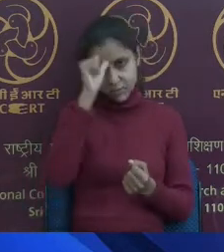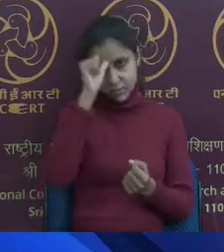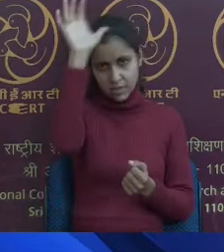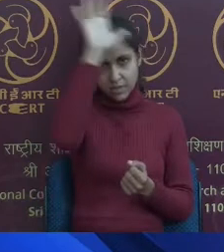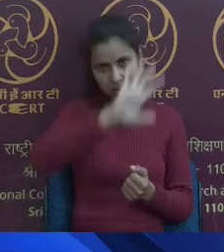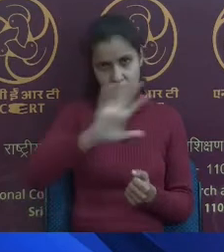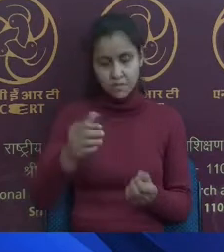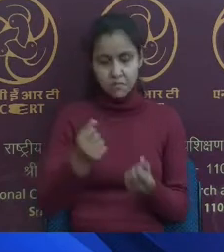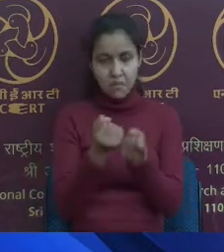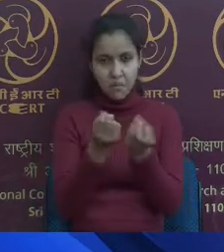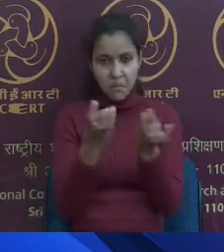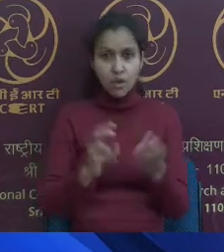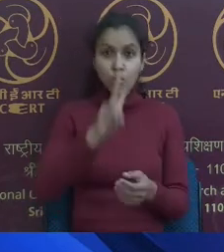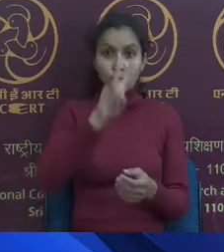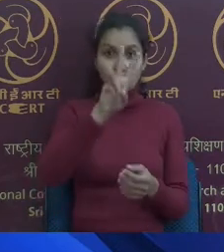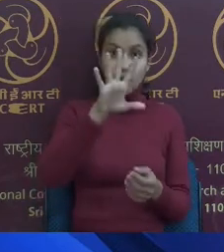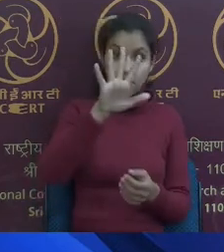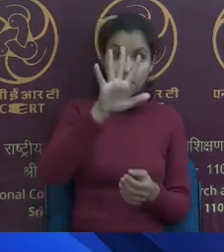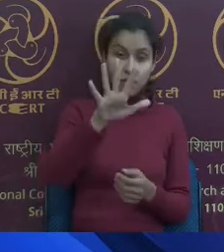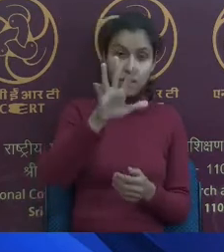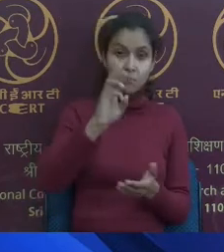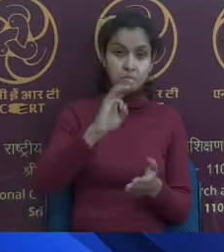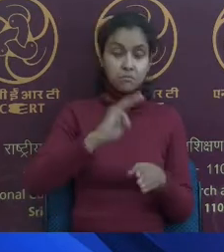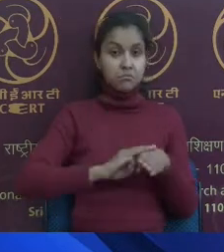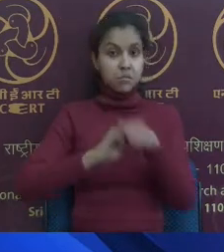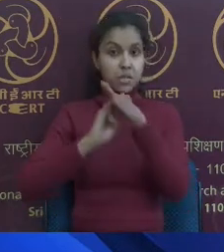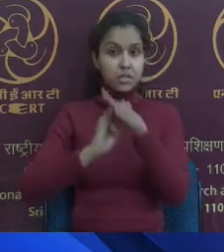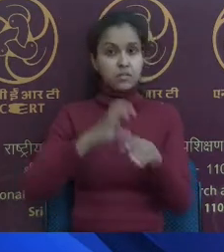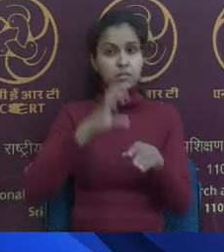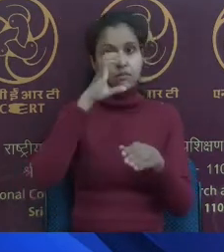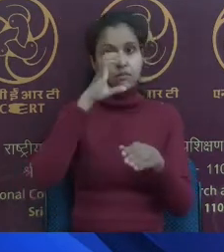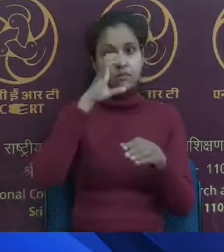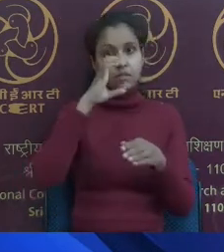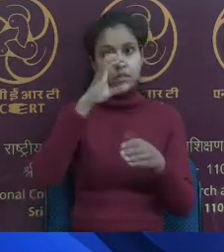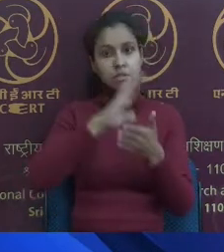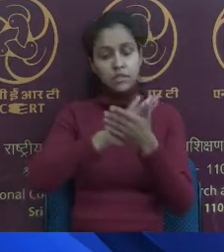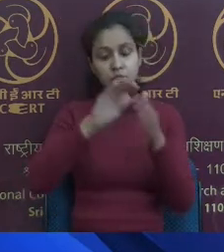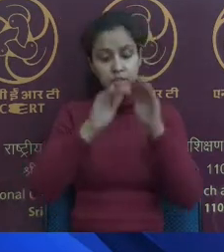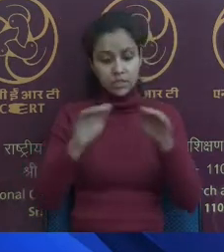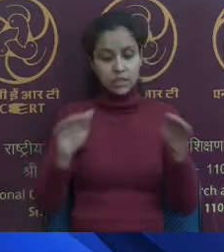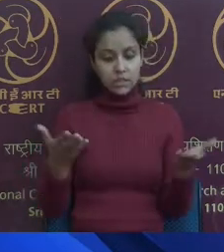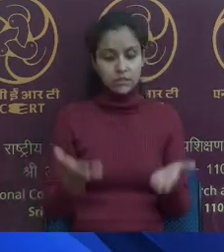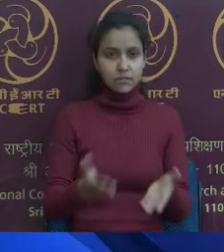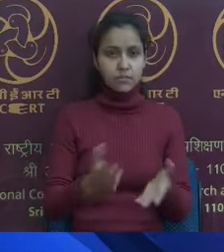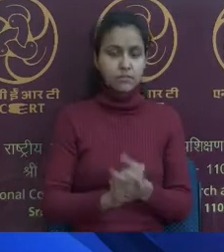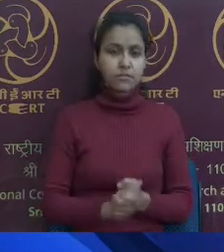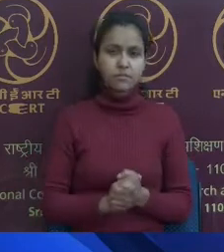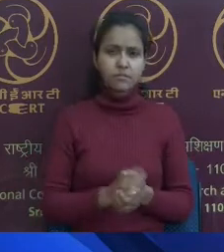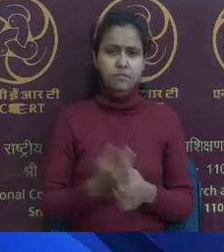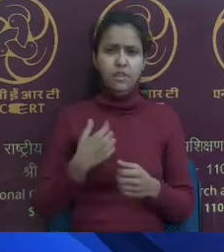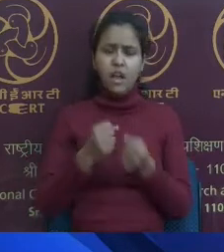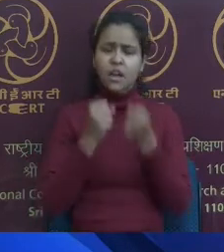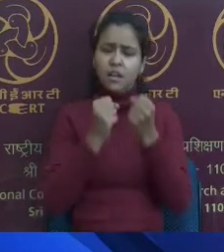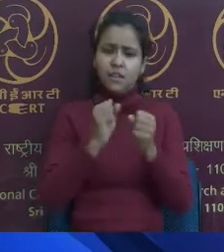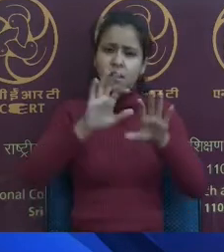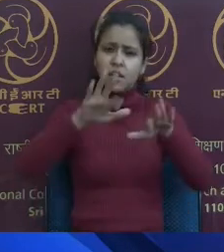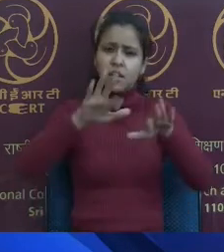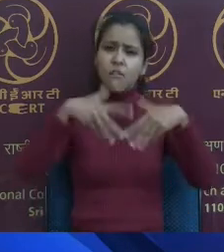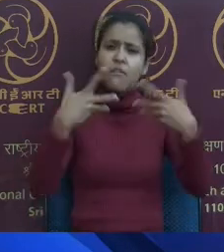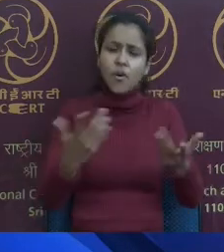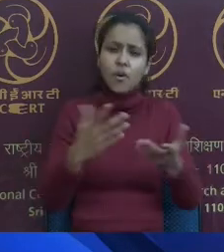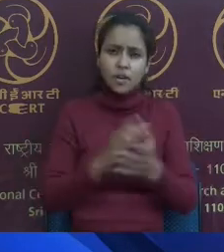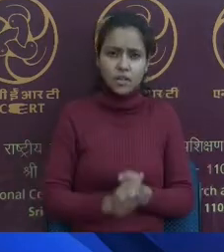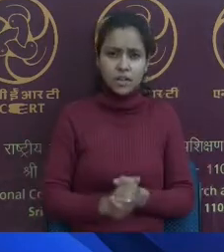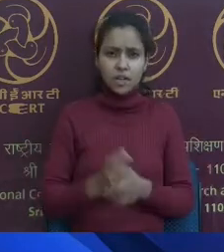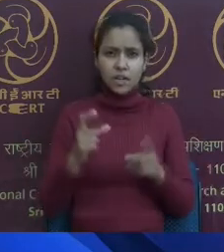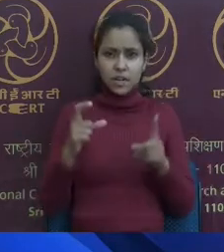So and as my friends before also told about this difficulty, few of them drop out, a few